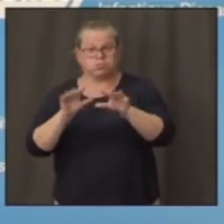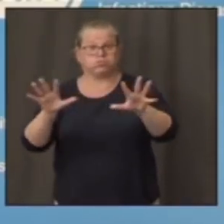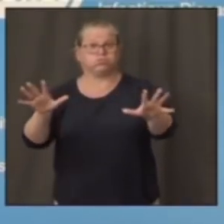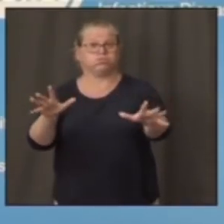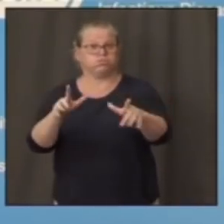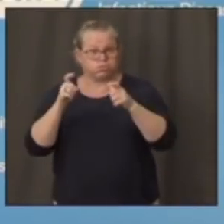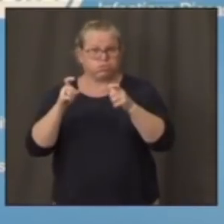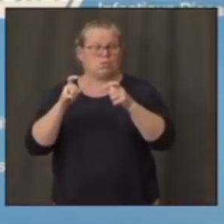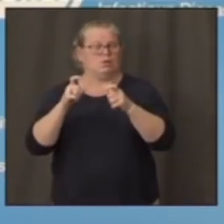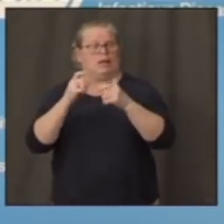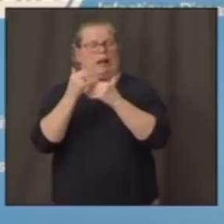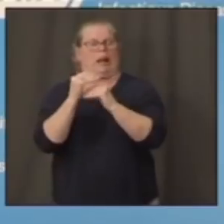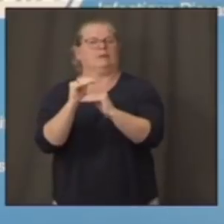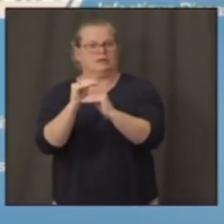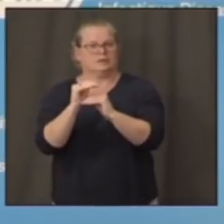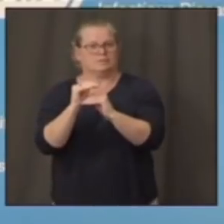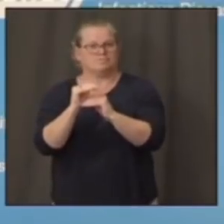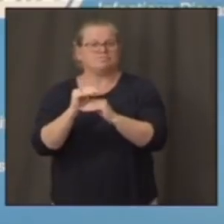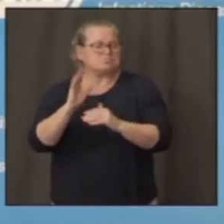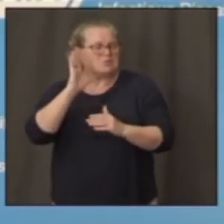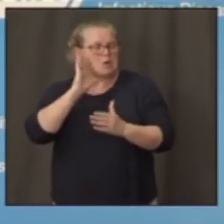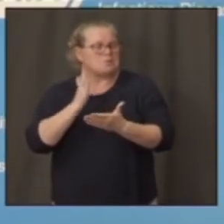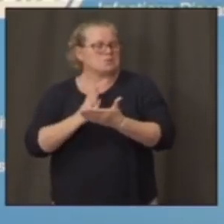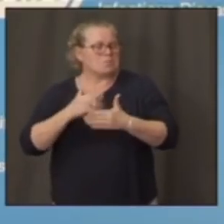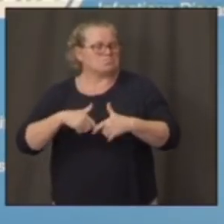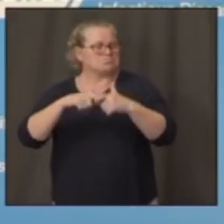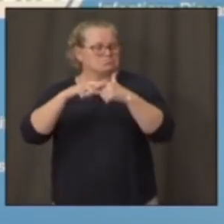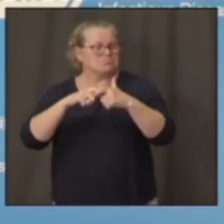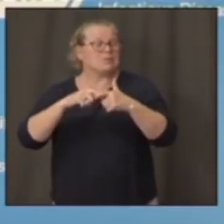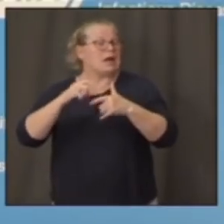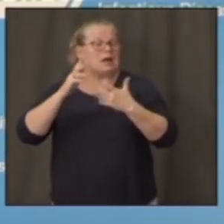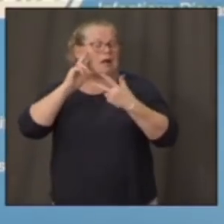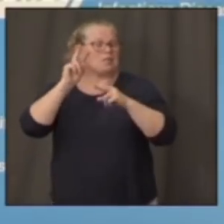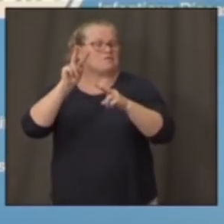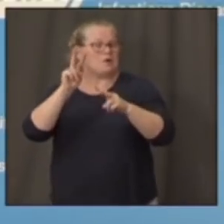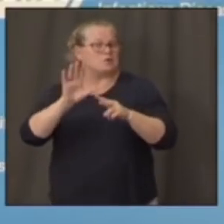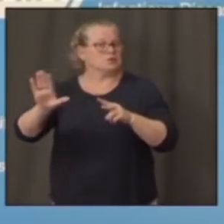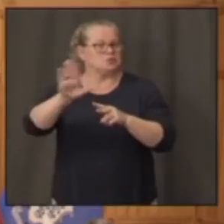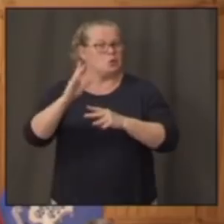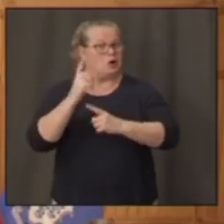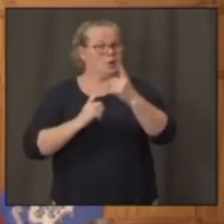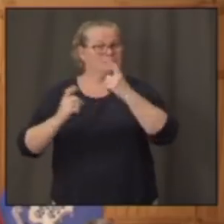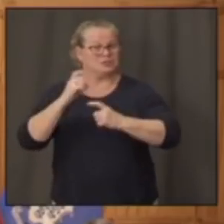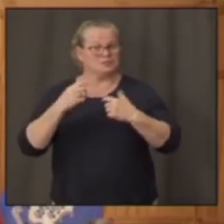resurgences. So I'll stop there, and I look forward to answering any questions you might have.